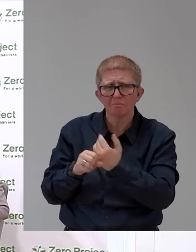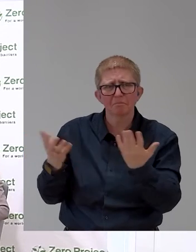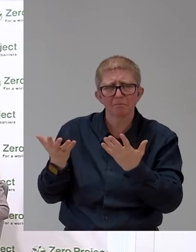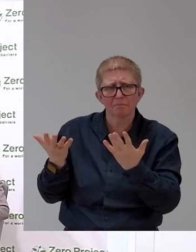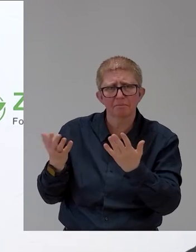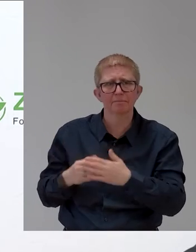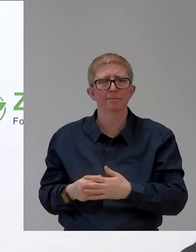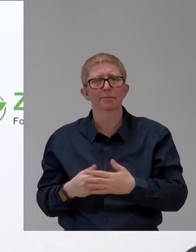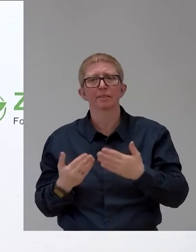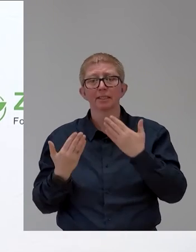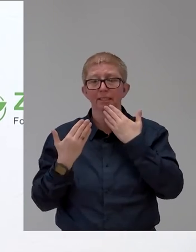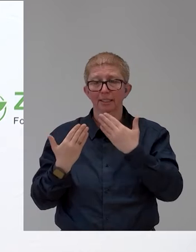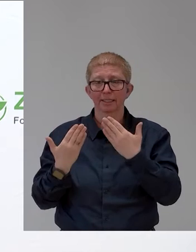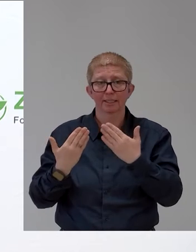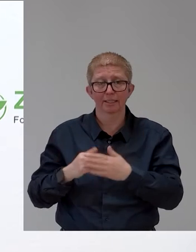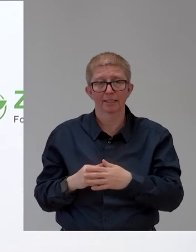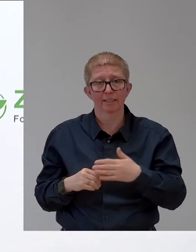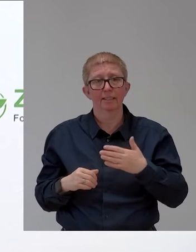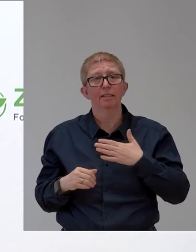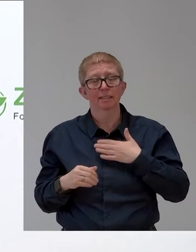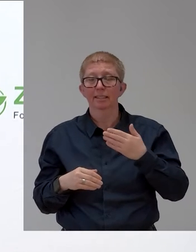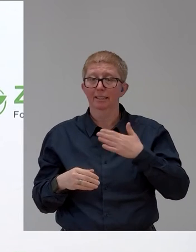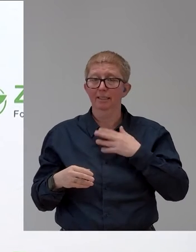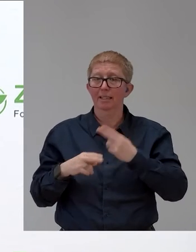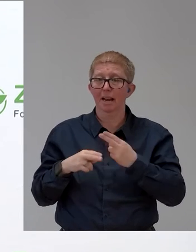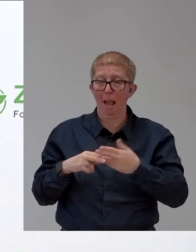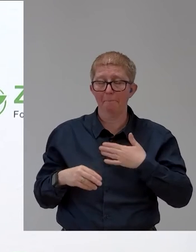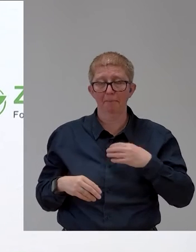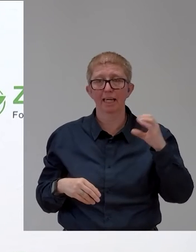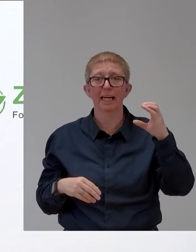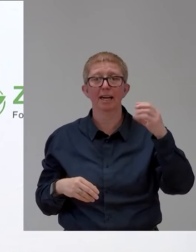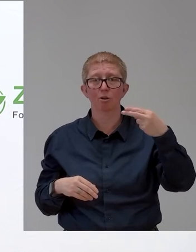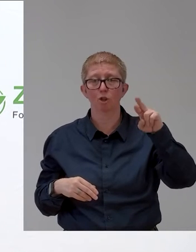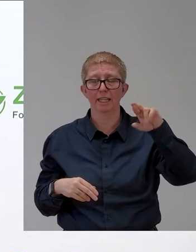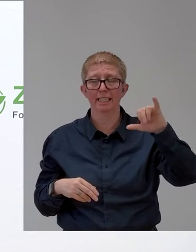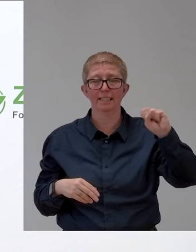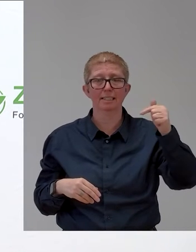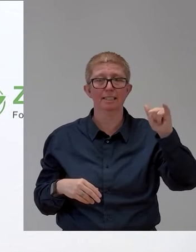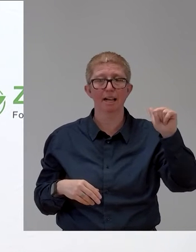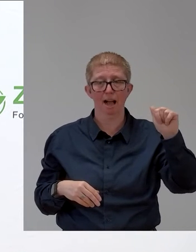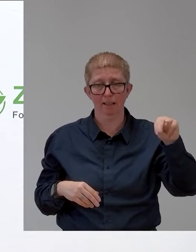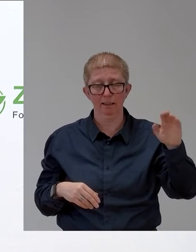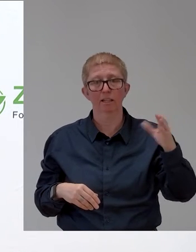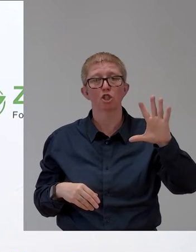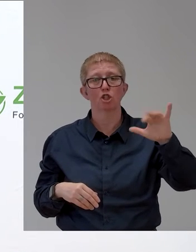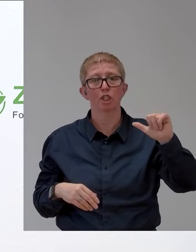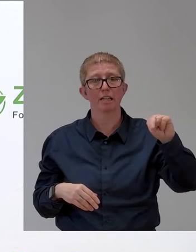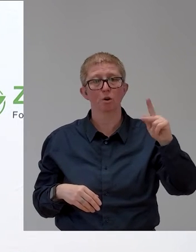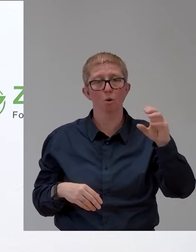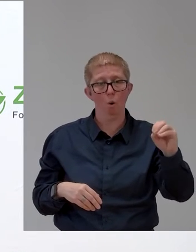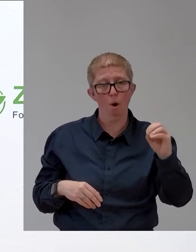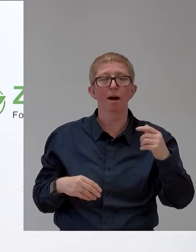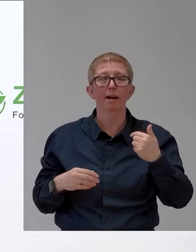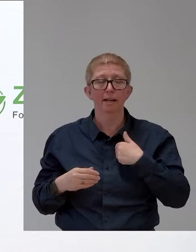My name is Christian Schinko. I'm head of disability management at Unicredit Bank Austria. Unicredit Bank Austria is a pioneer